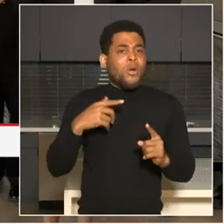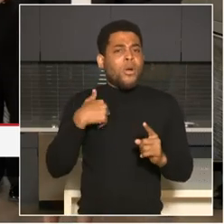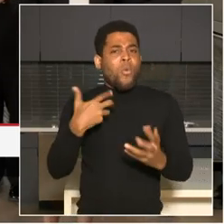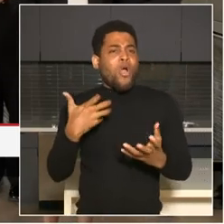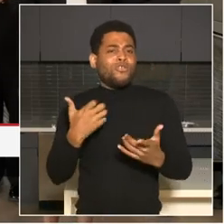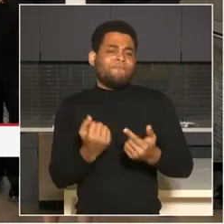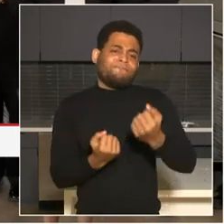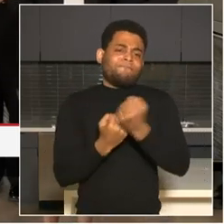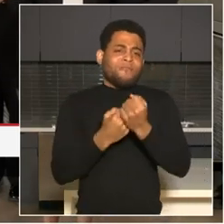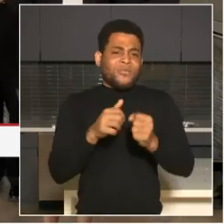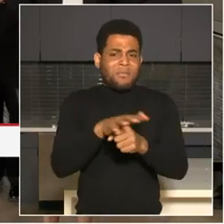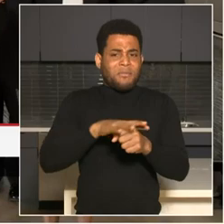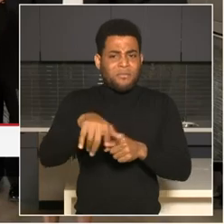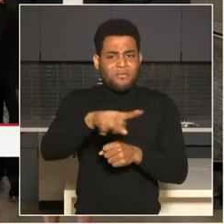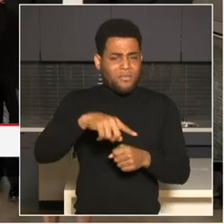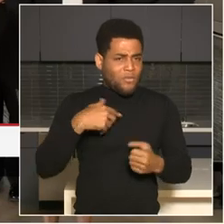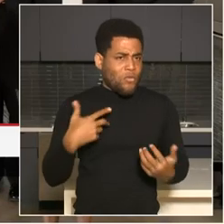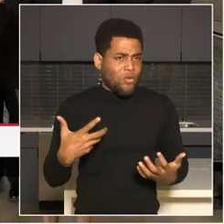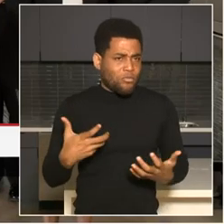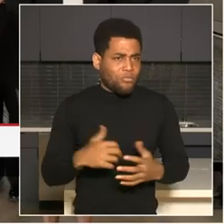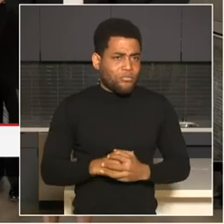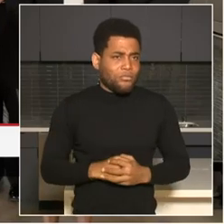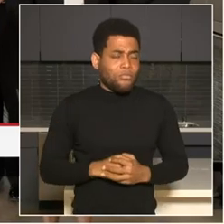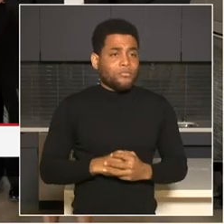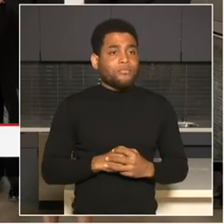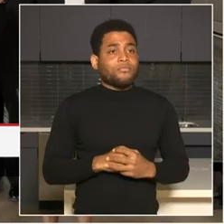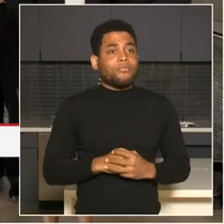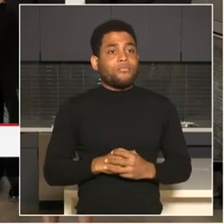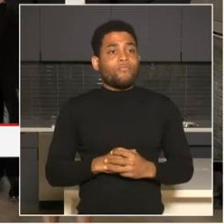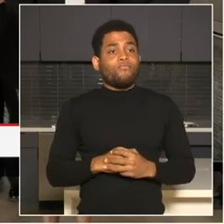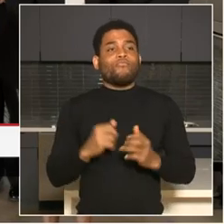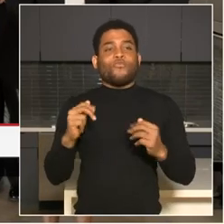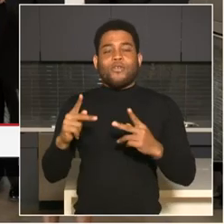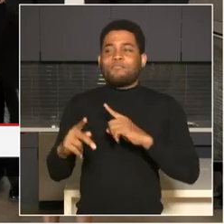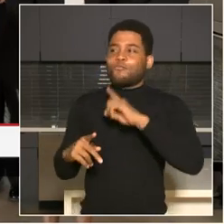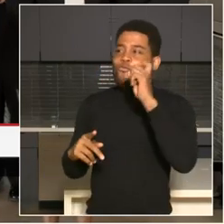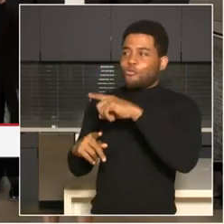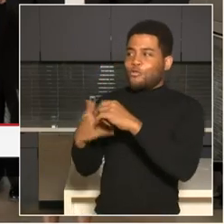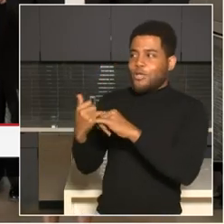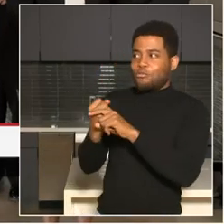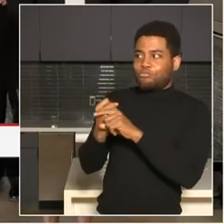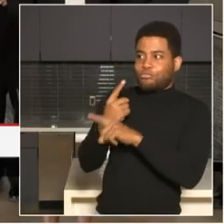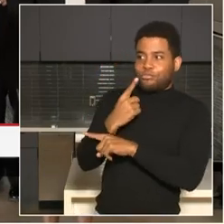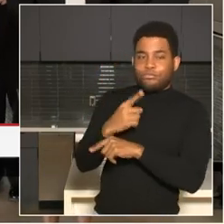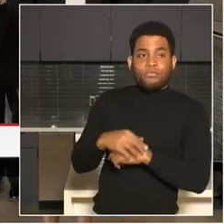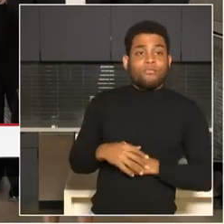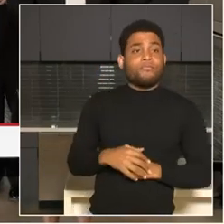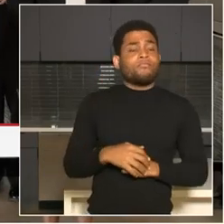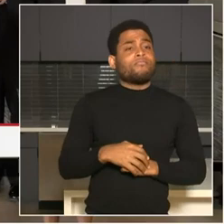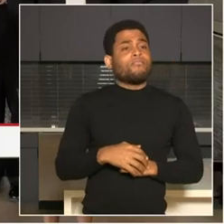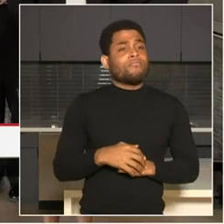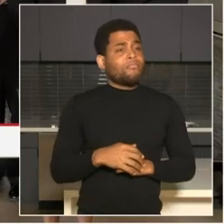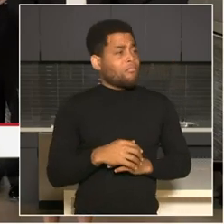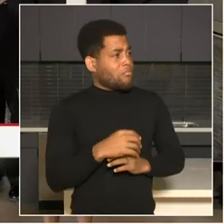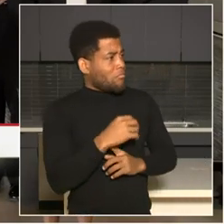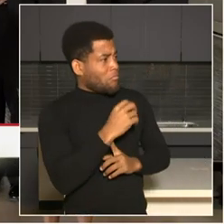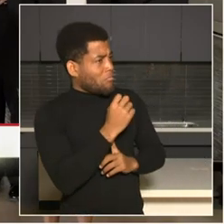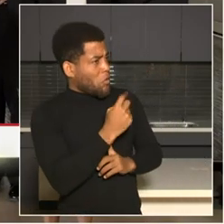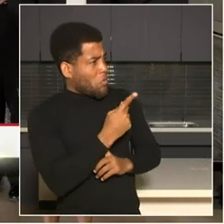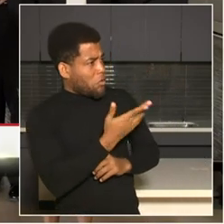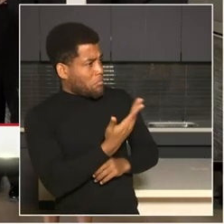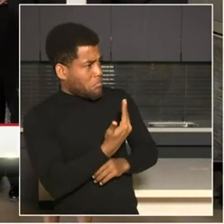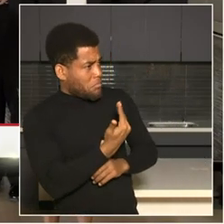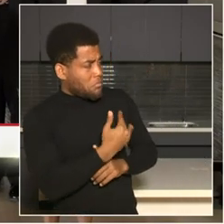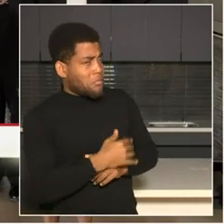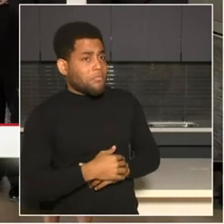Washington Post strike that's ongoing today, particularly the, the fact that the, that they want to reduce the number of